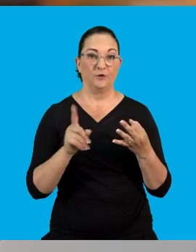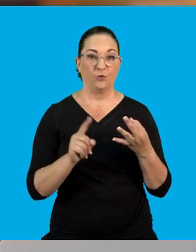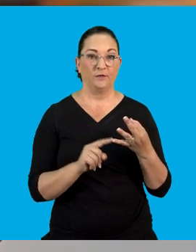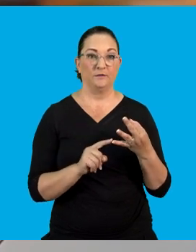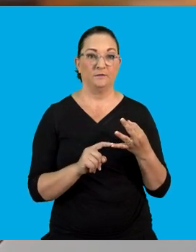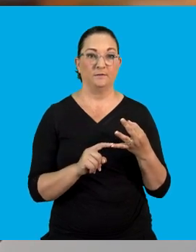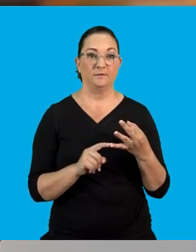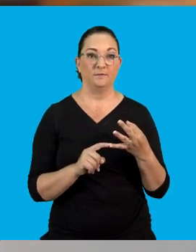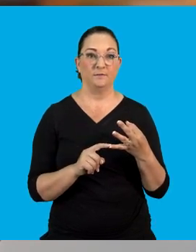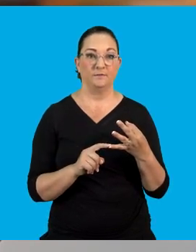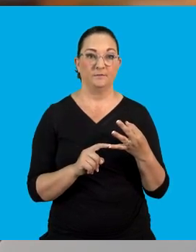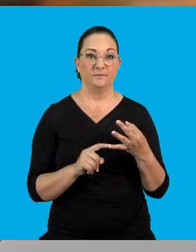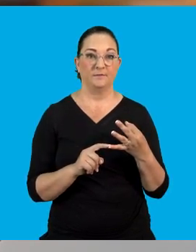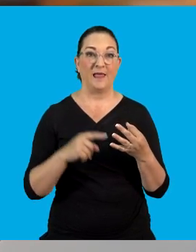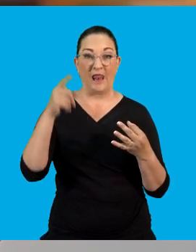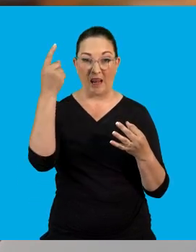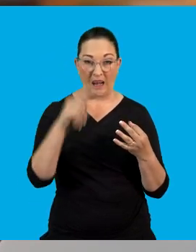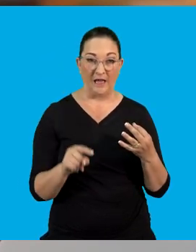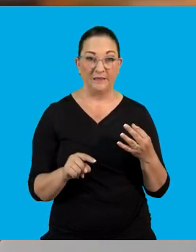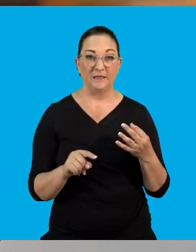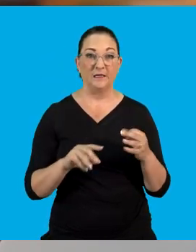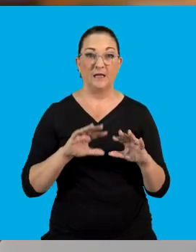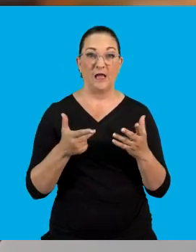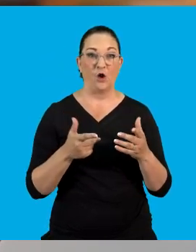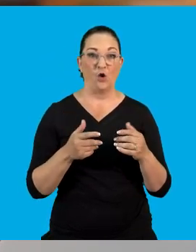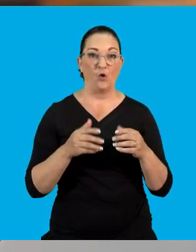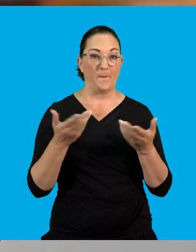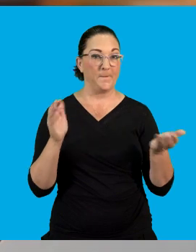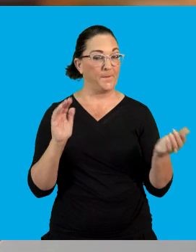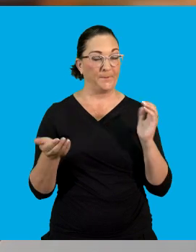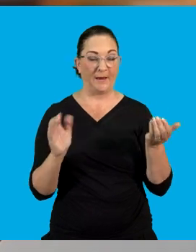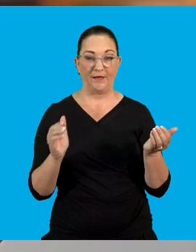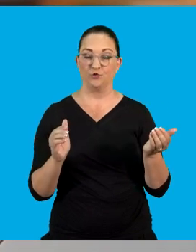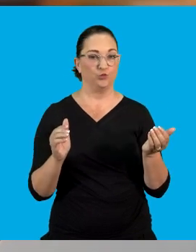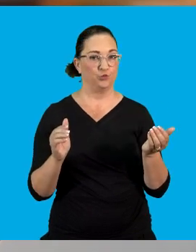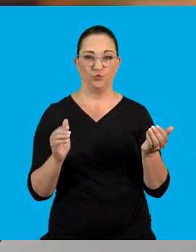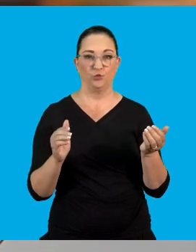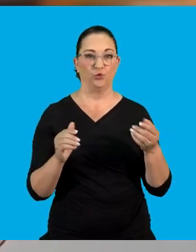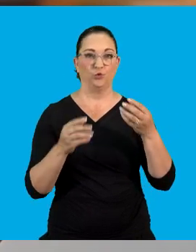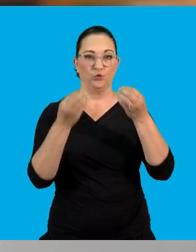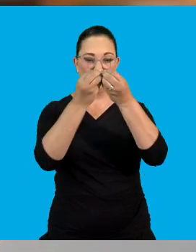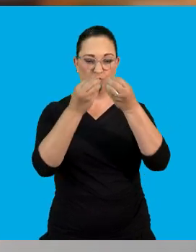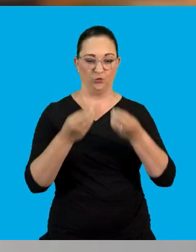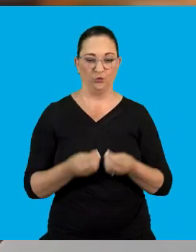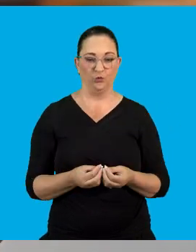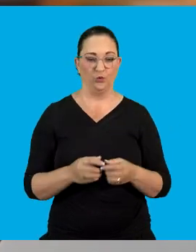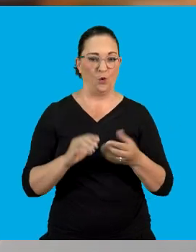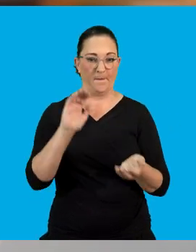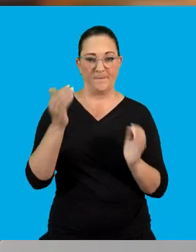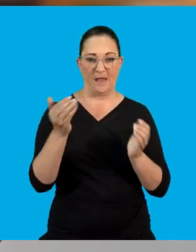and last and most importantly, that lightning is formed by an imbalance of charges between two regions.